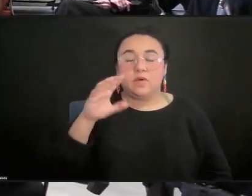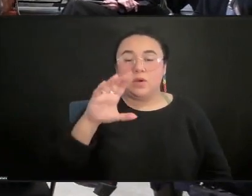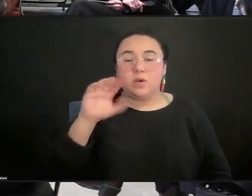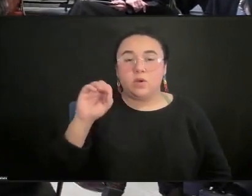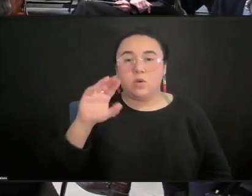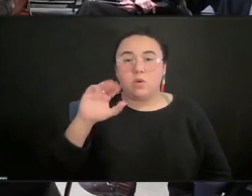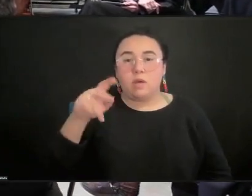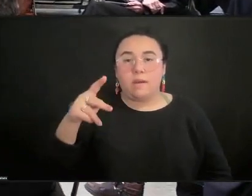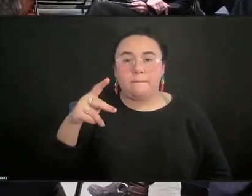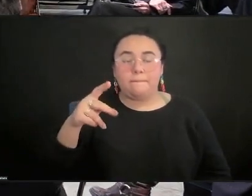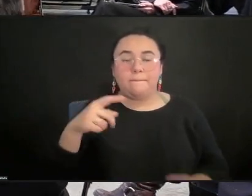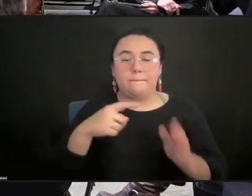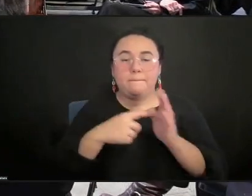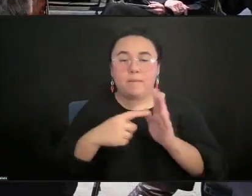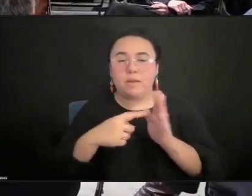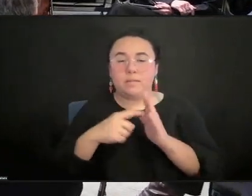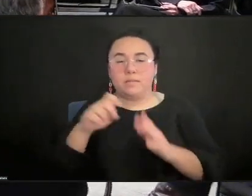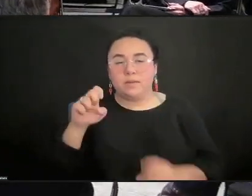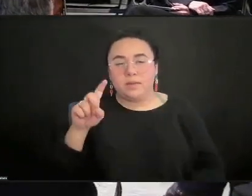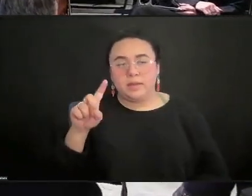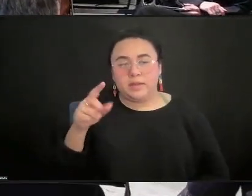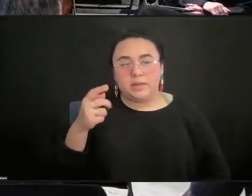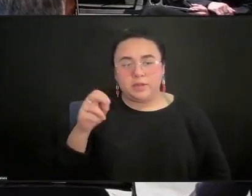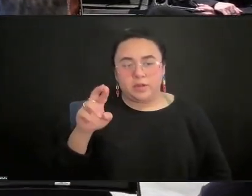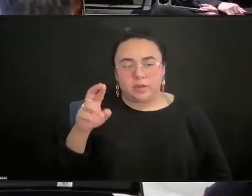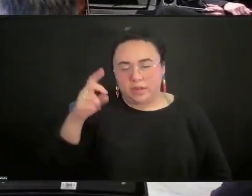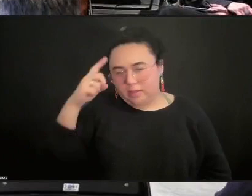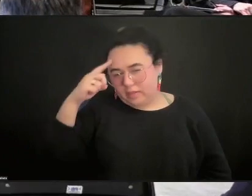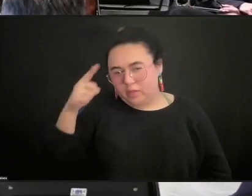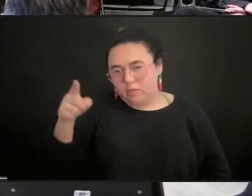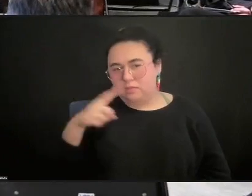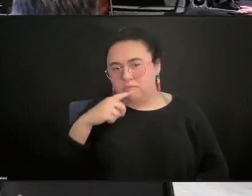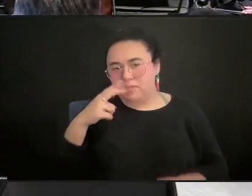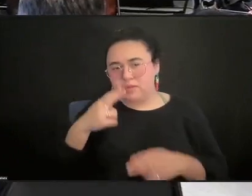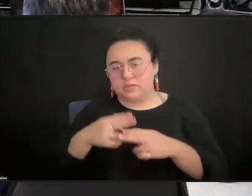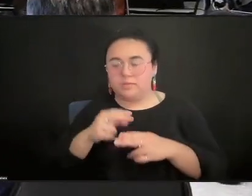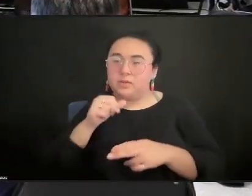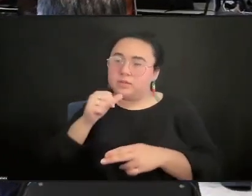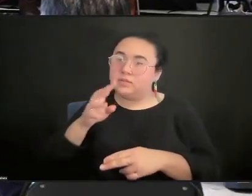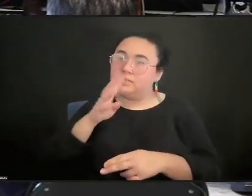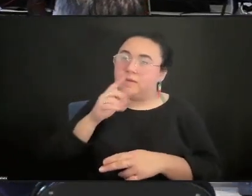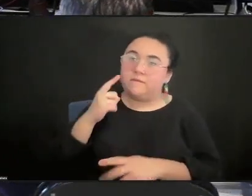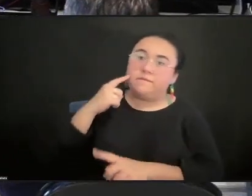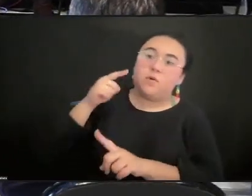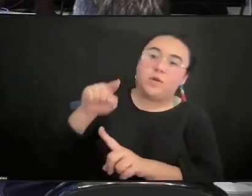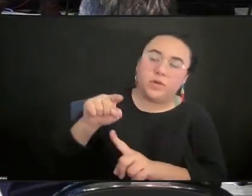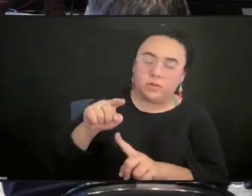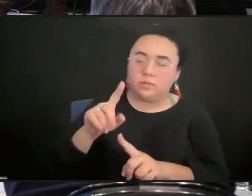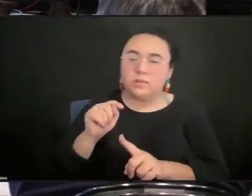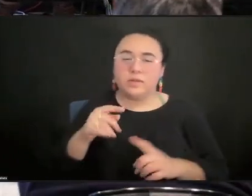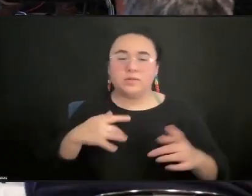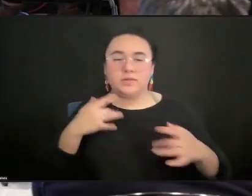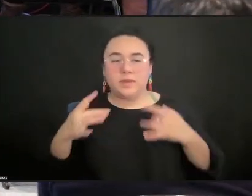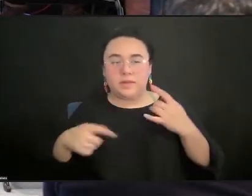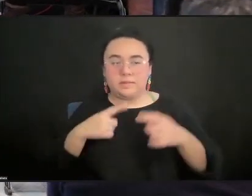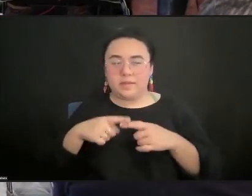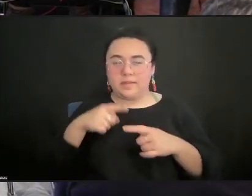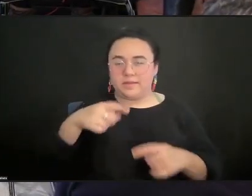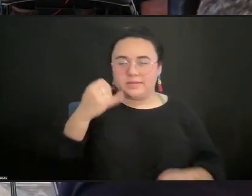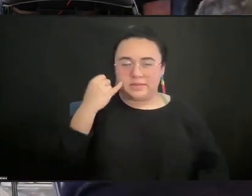I think, Edgar, you might have brought it up. So I have to speak for you, but I was so excited by it. You know, the notion that for